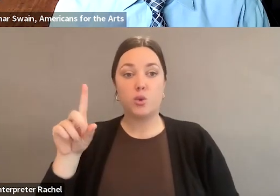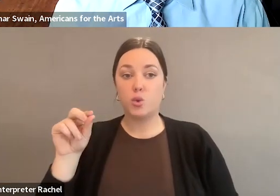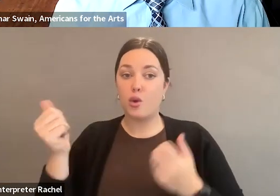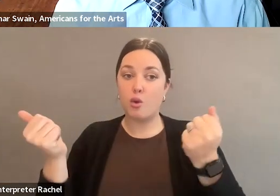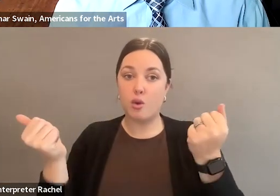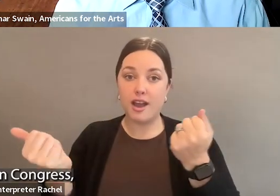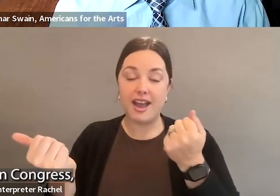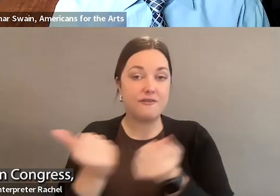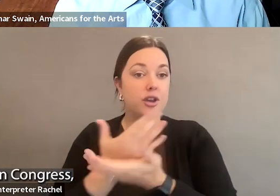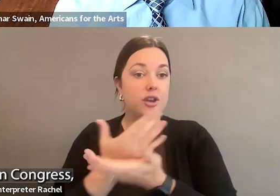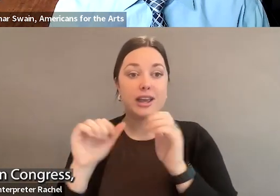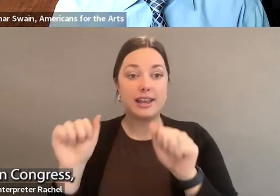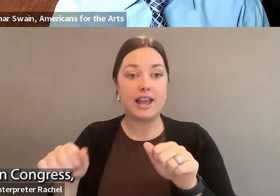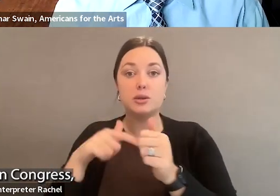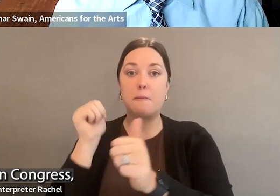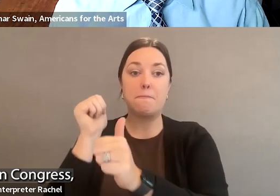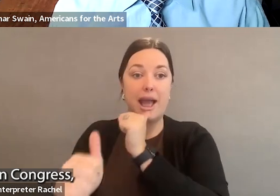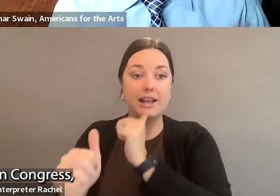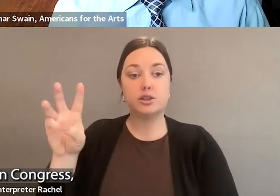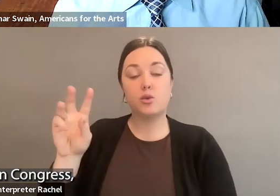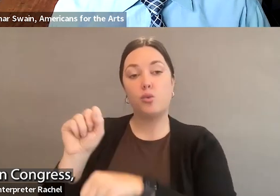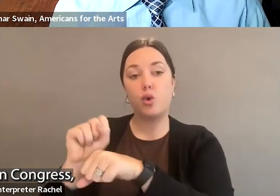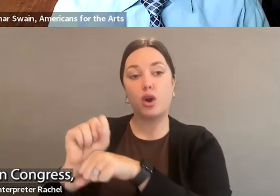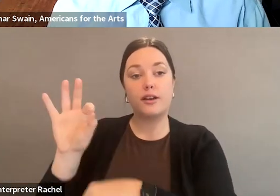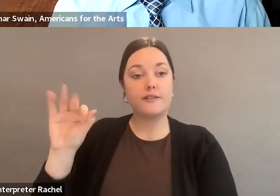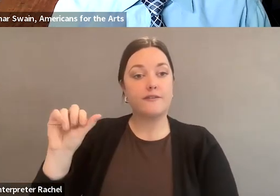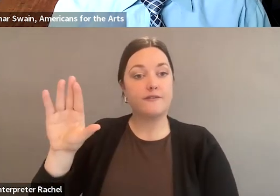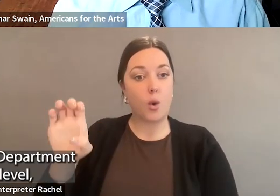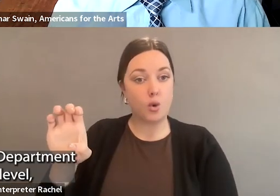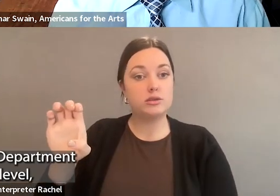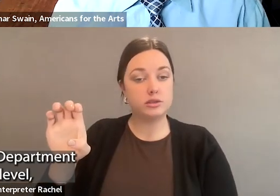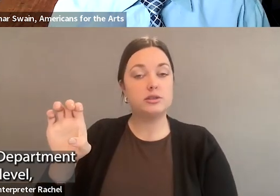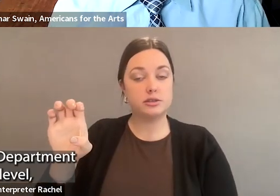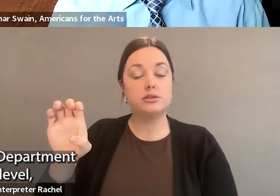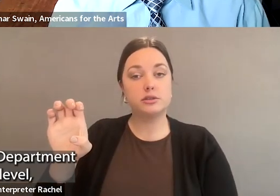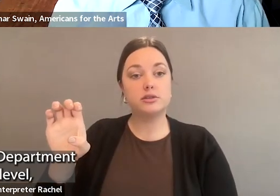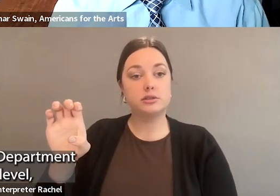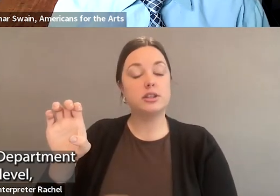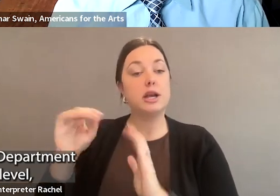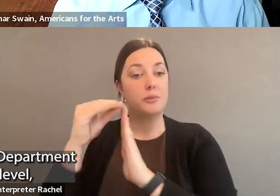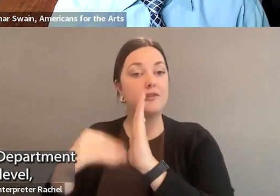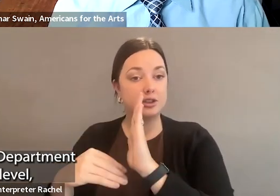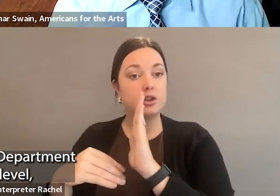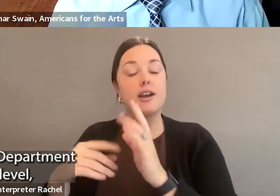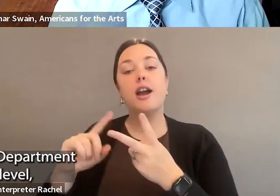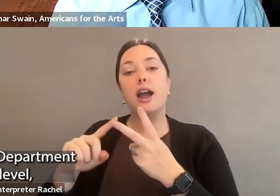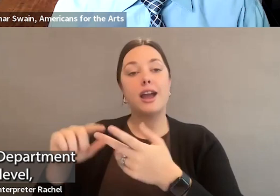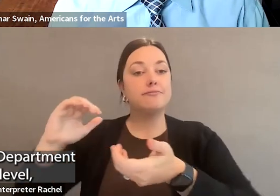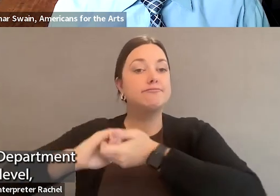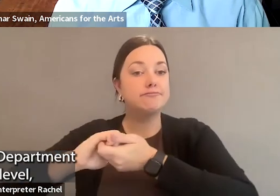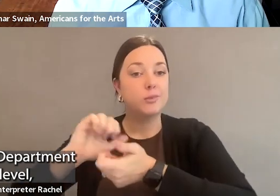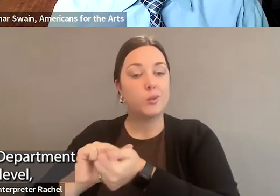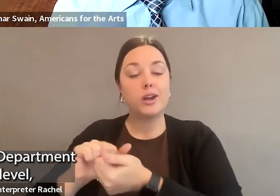provisions within Congress, but also working with the Department of Labor